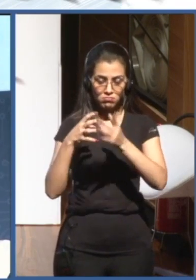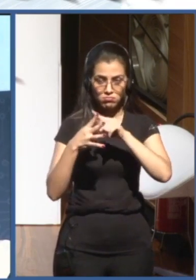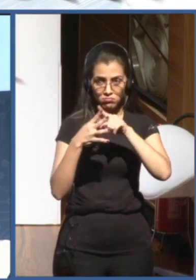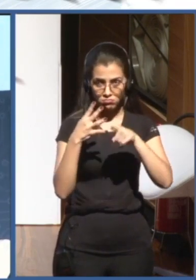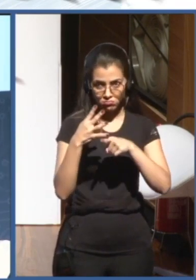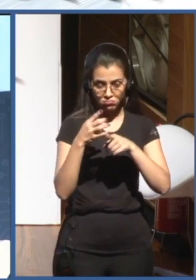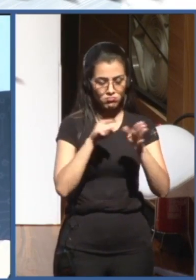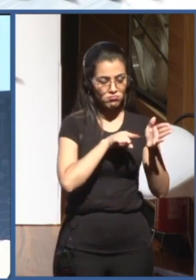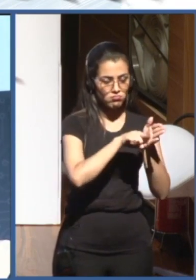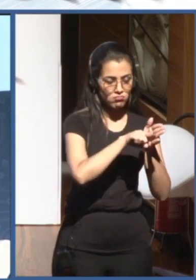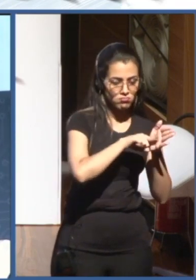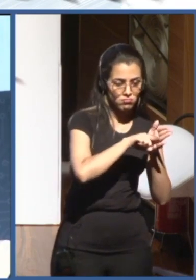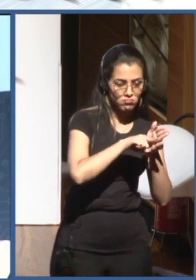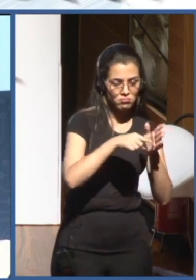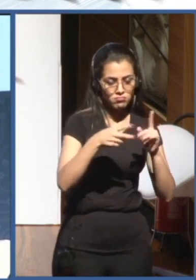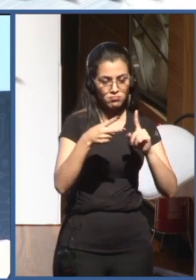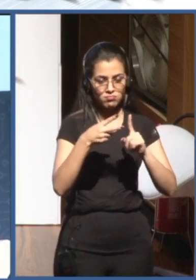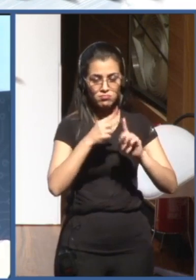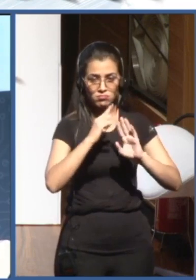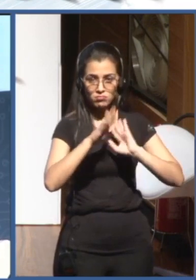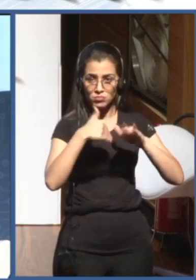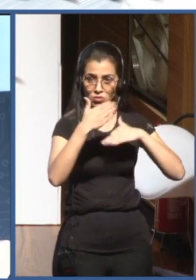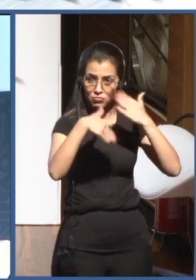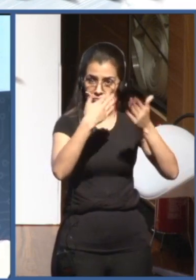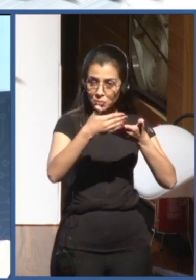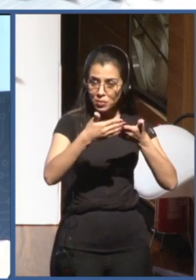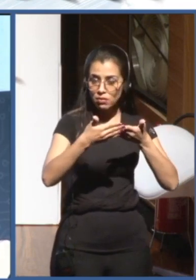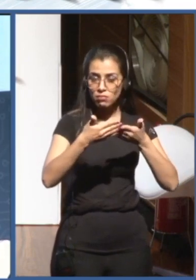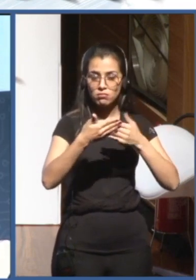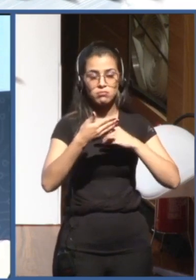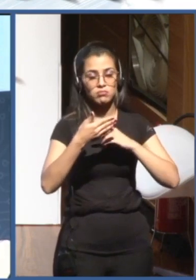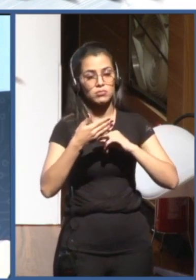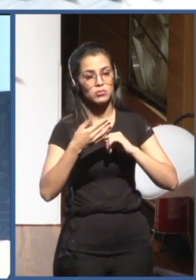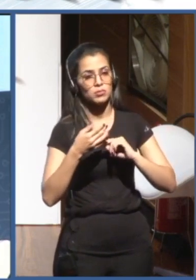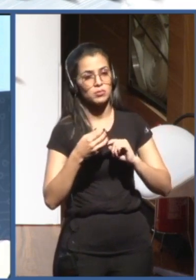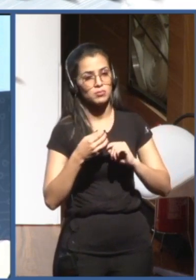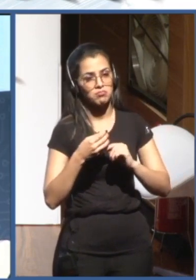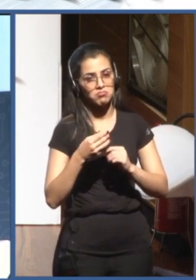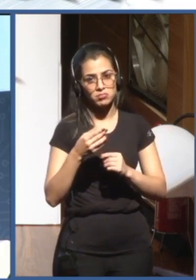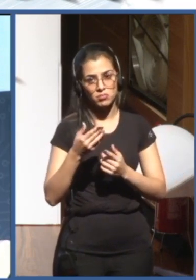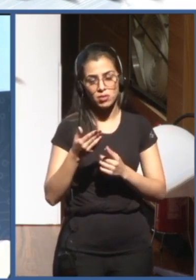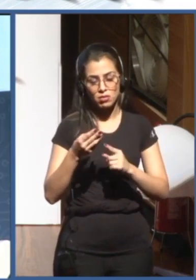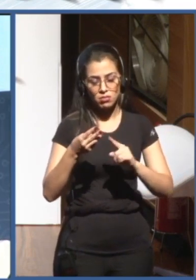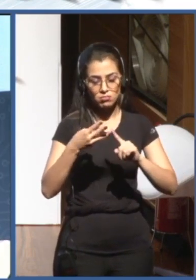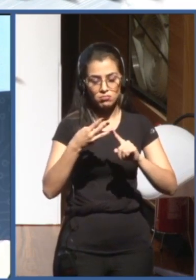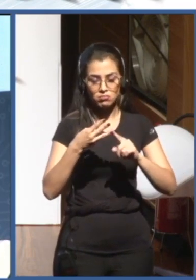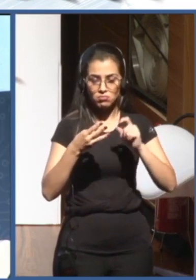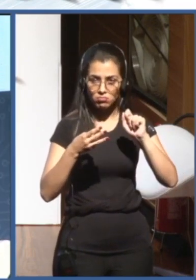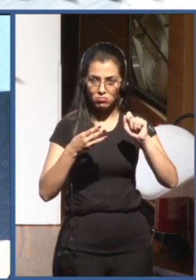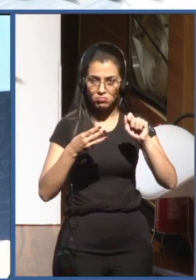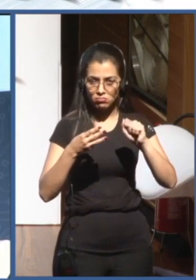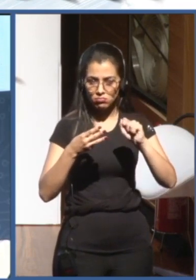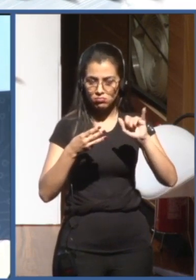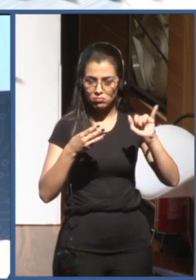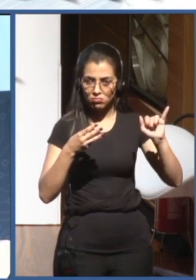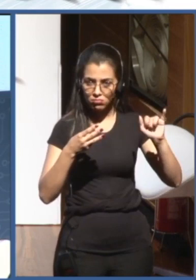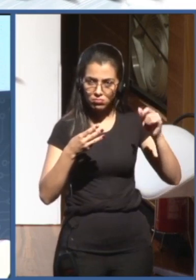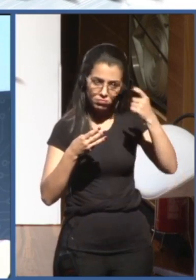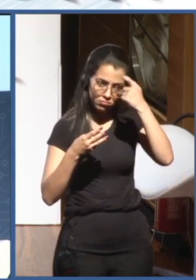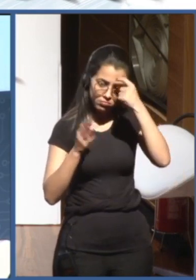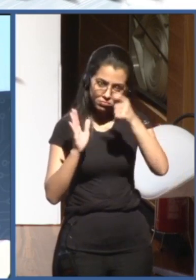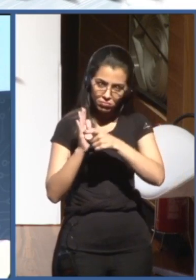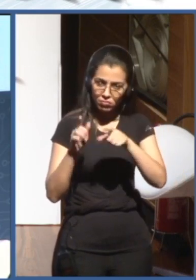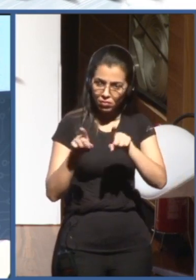the development of AI talents, so also education, training, networking, et cetera.